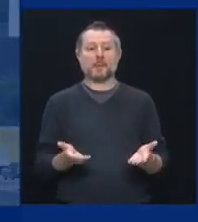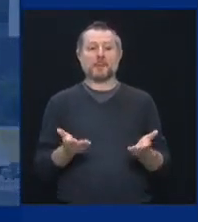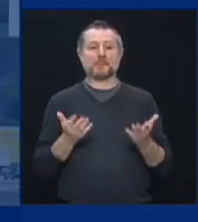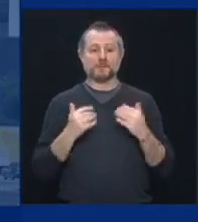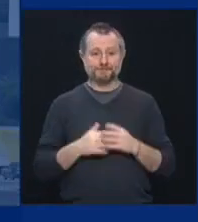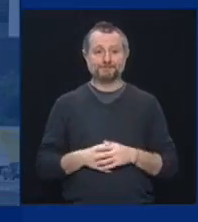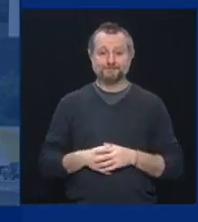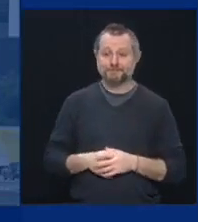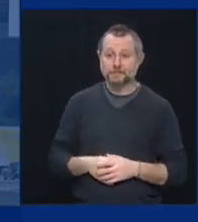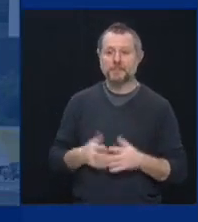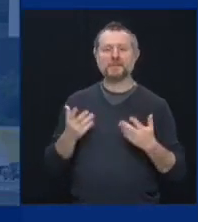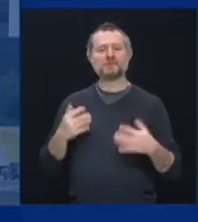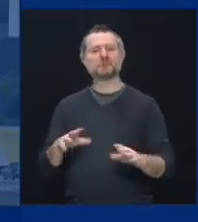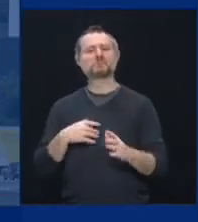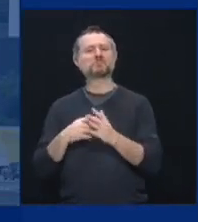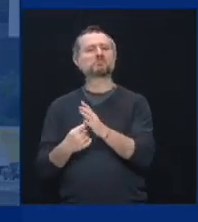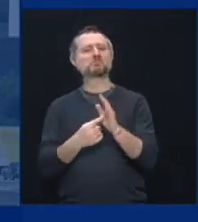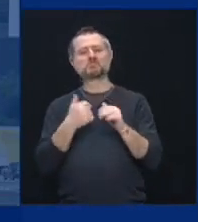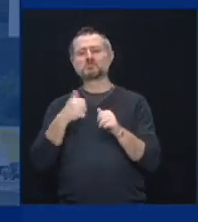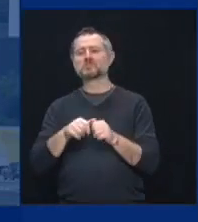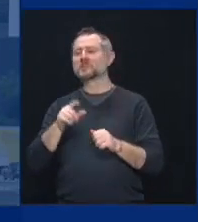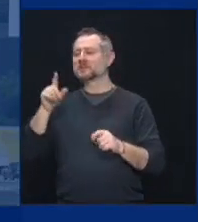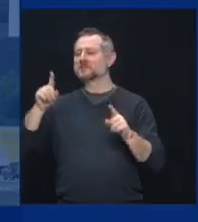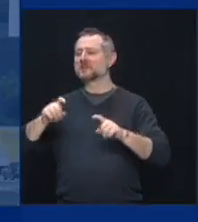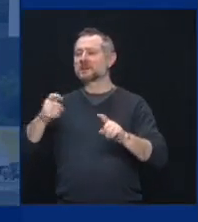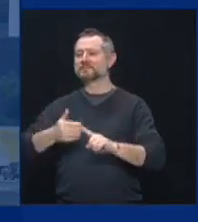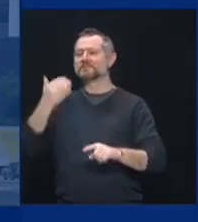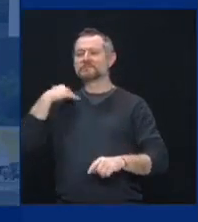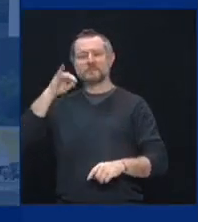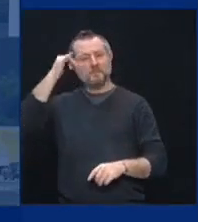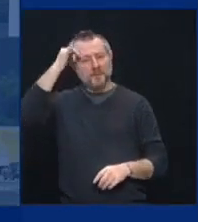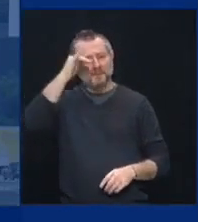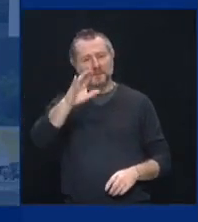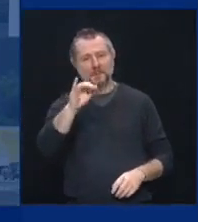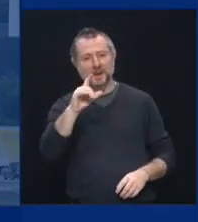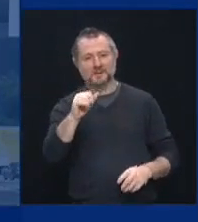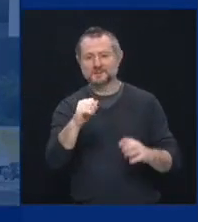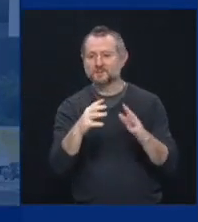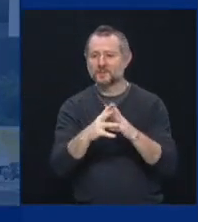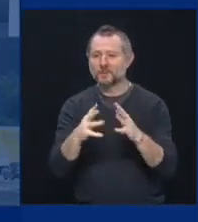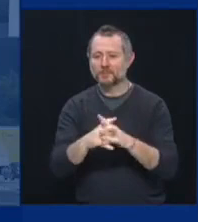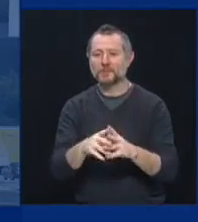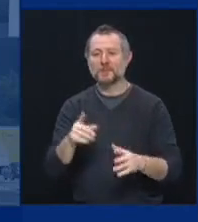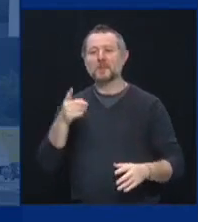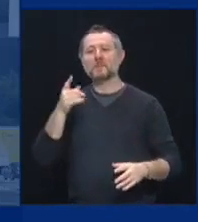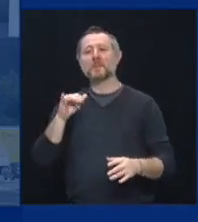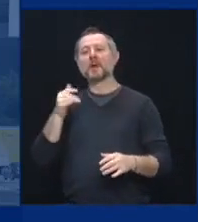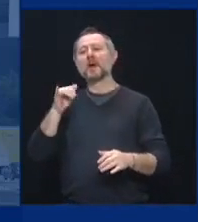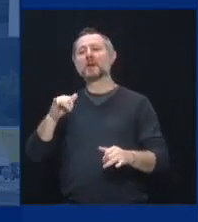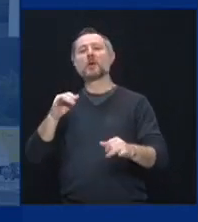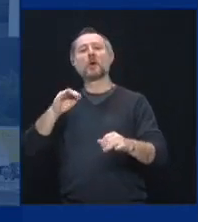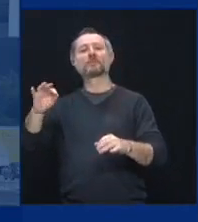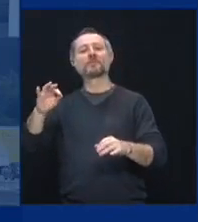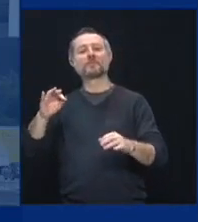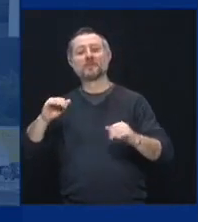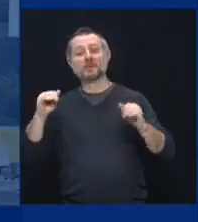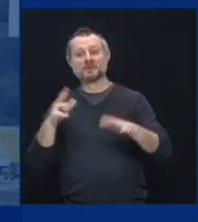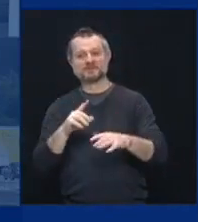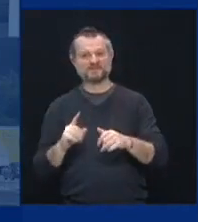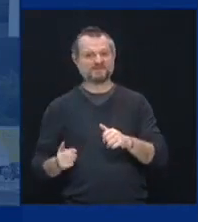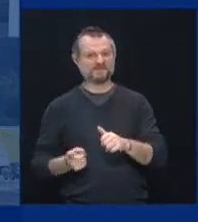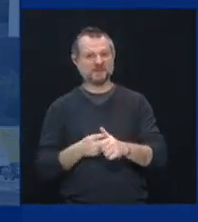program when the Buffalo Bills were in the playoffs. It was the first in the nation ever done.